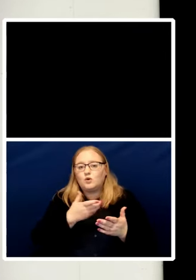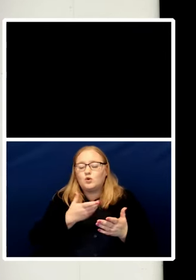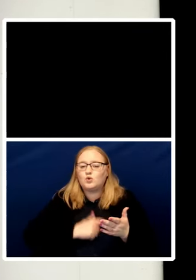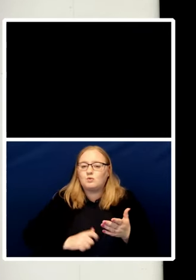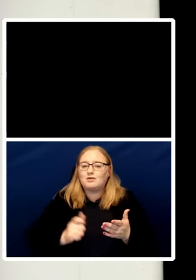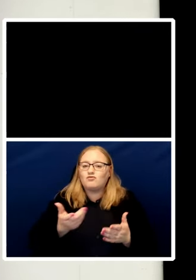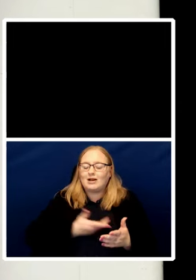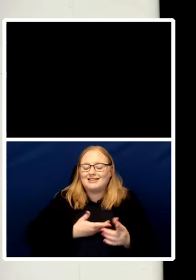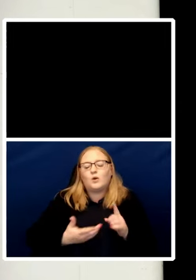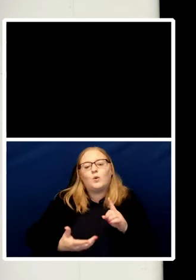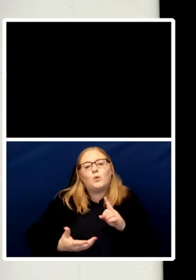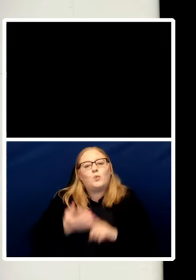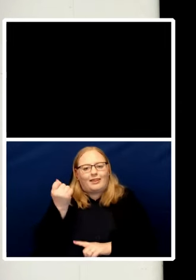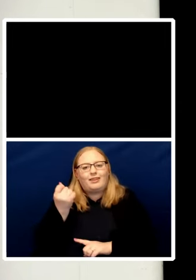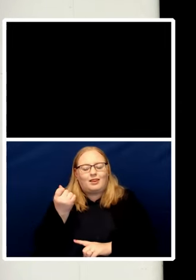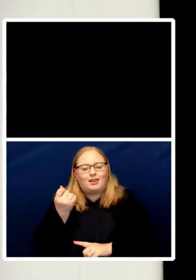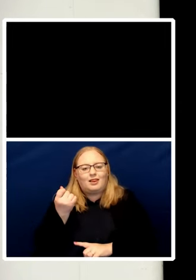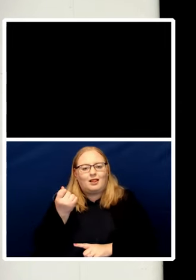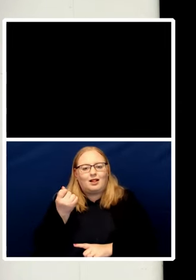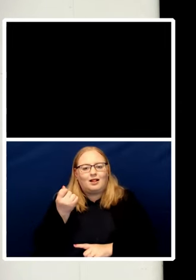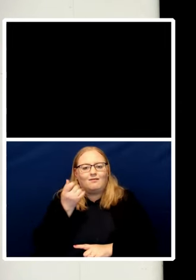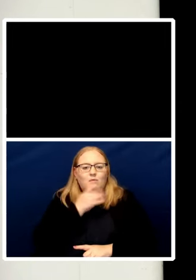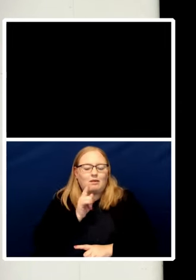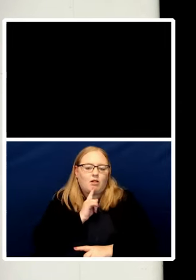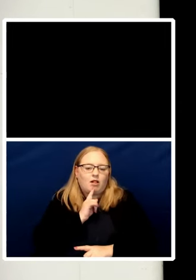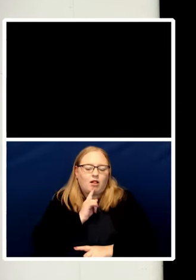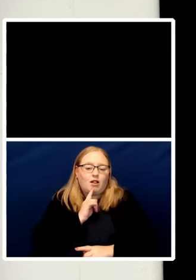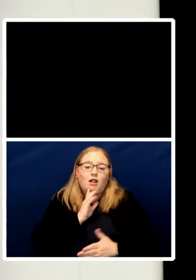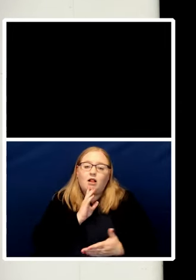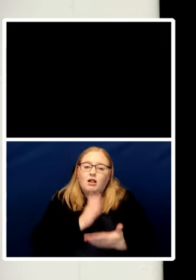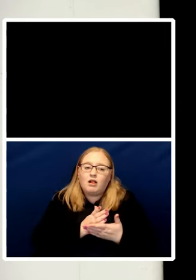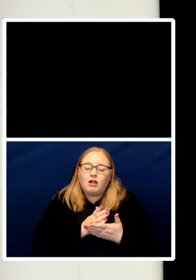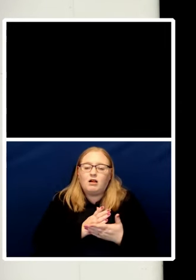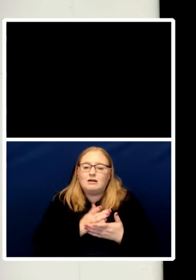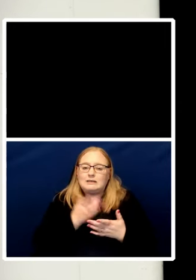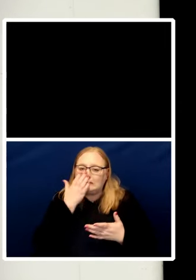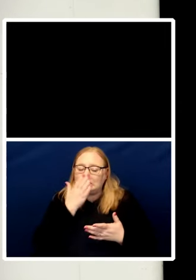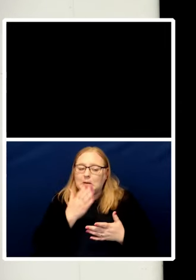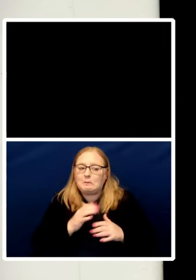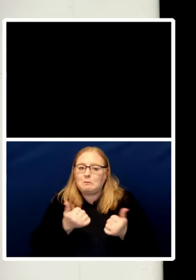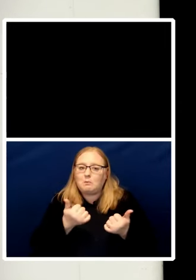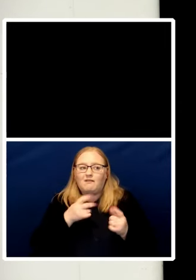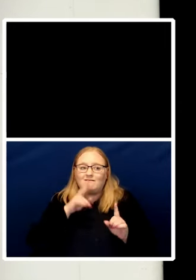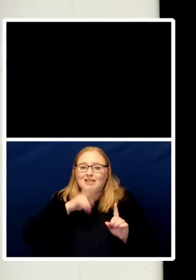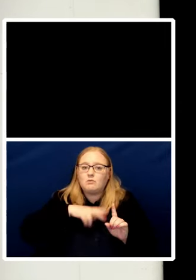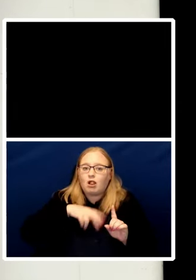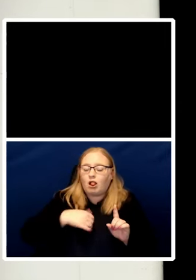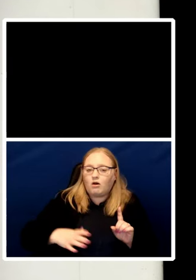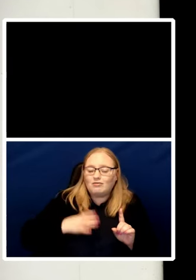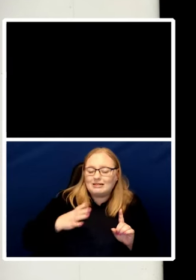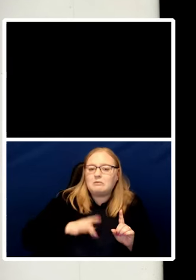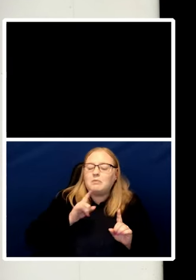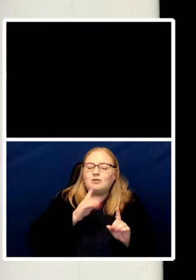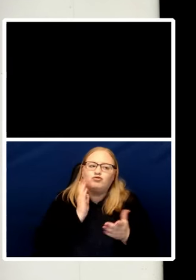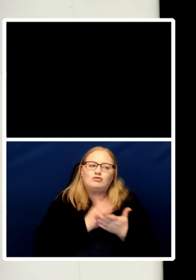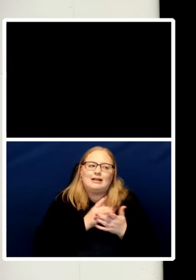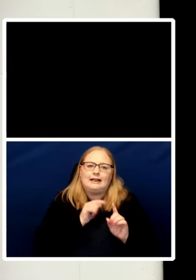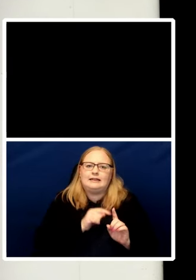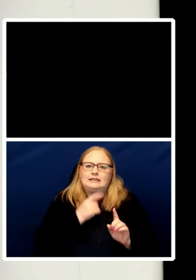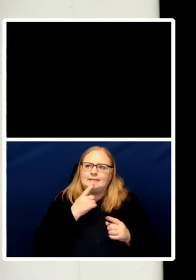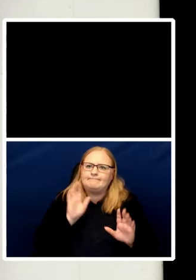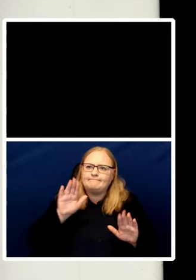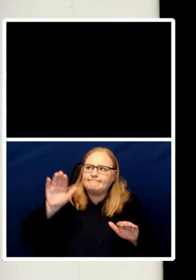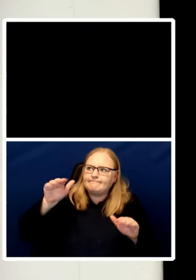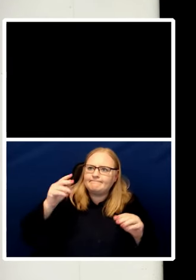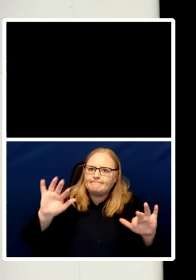they're shouting look at us and in the Bill of Rights thing in 16 whatever it was the same look at us and then